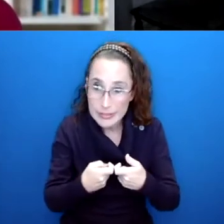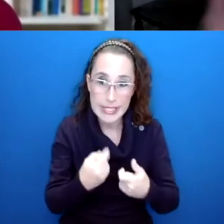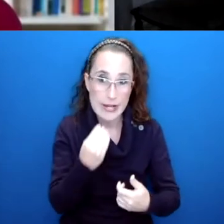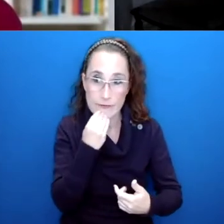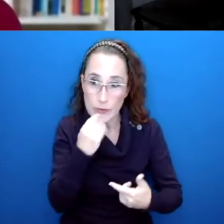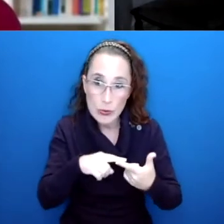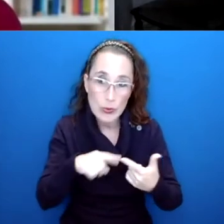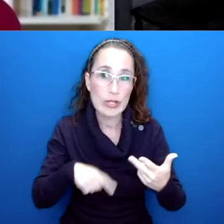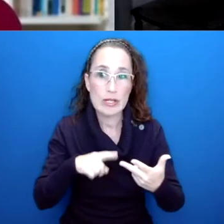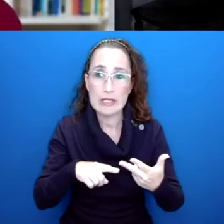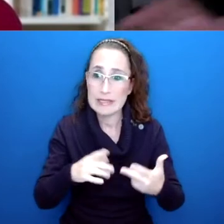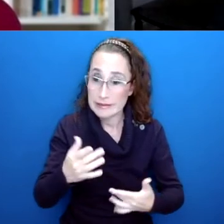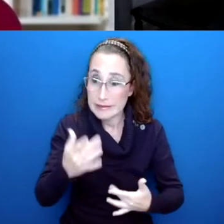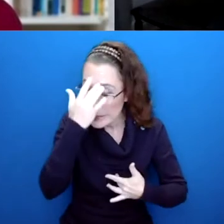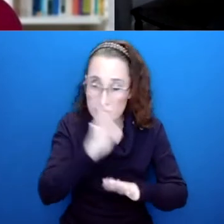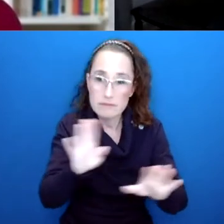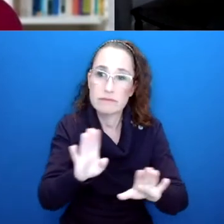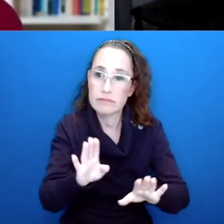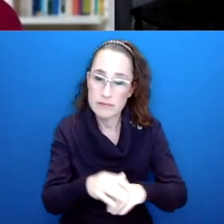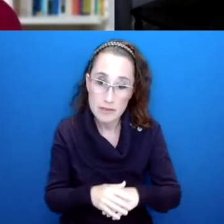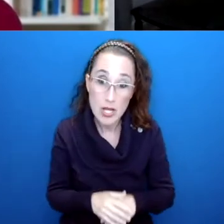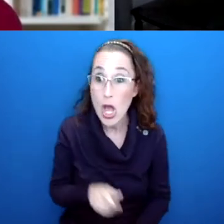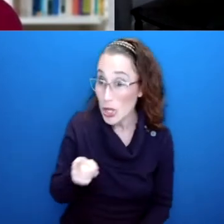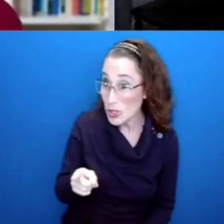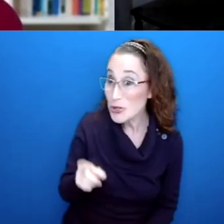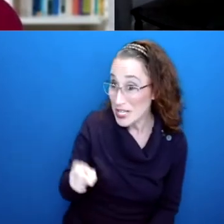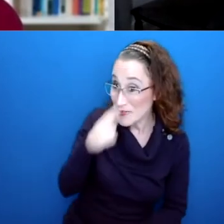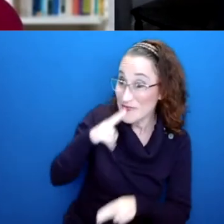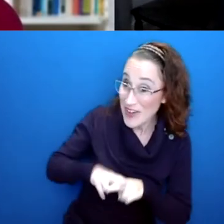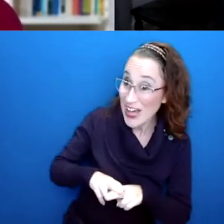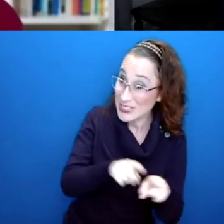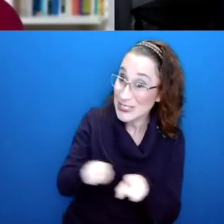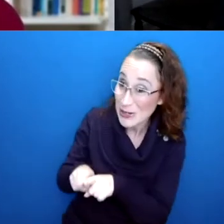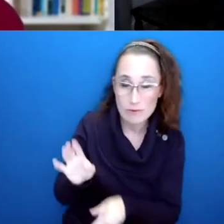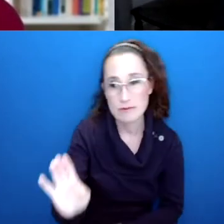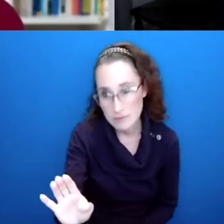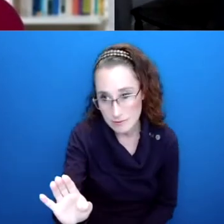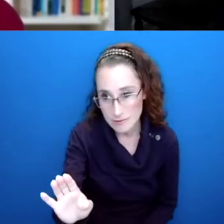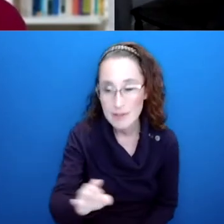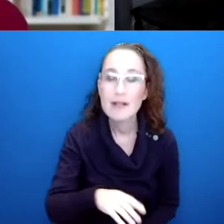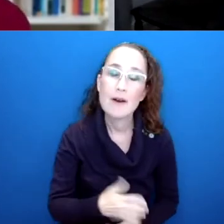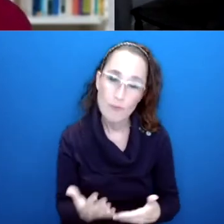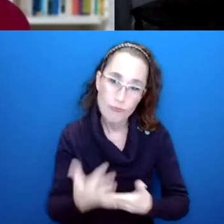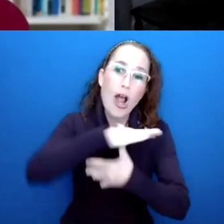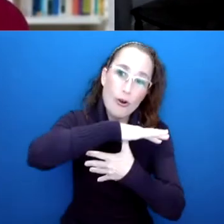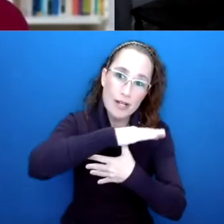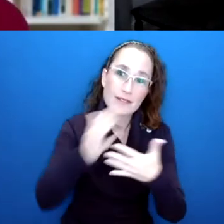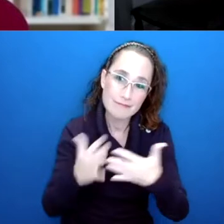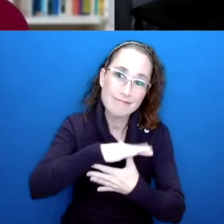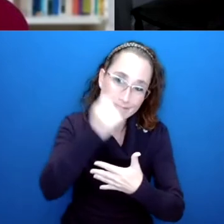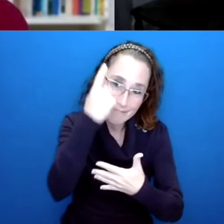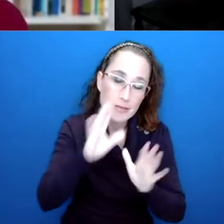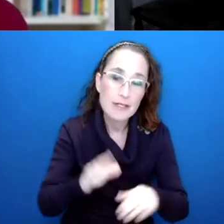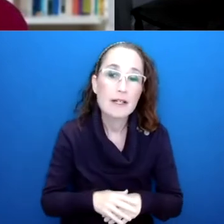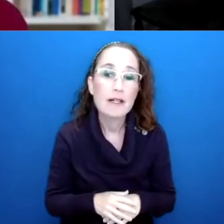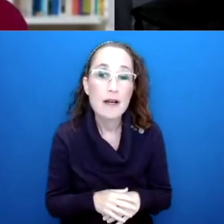table or is currently sick, I mean, we're not trying to say you should also have fun on top of that. But beyond that, think it's really important to recognize. mean, based on